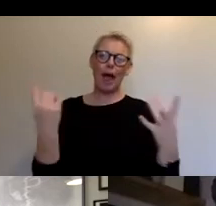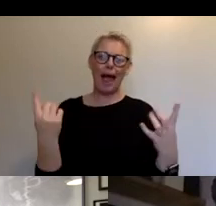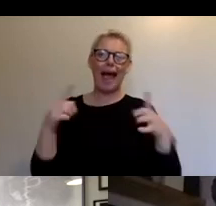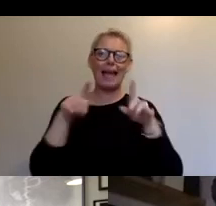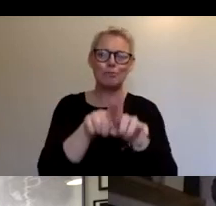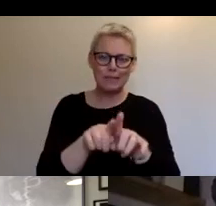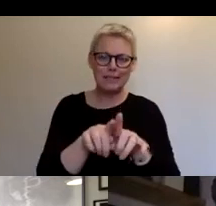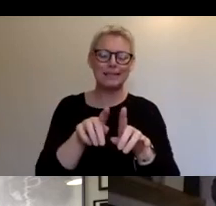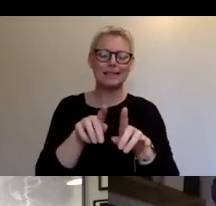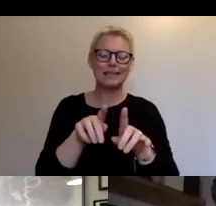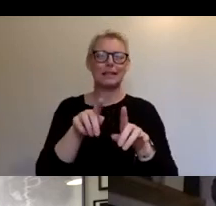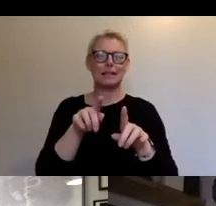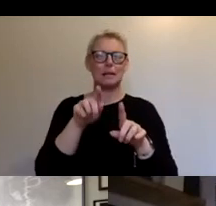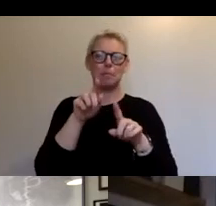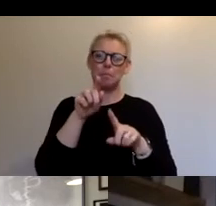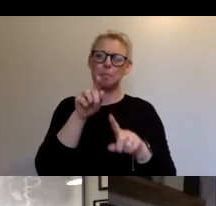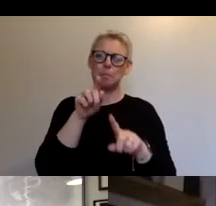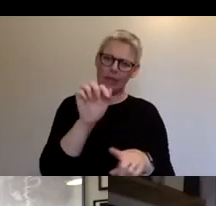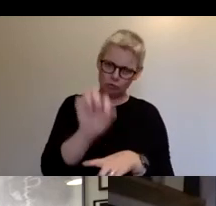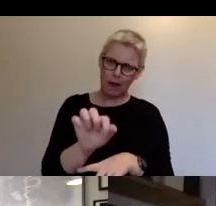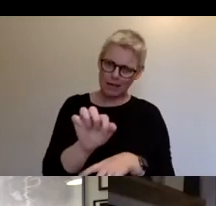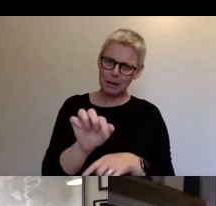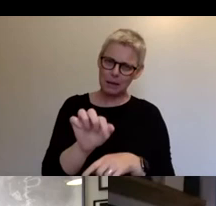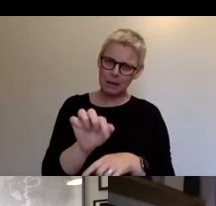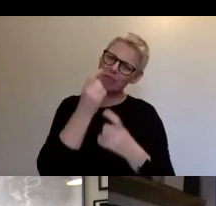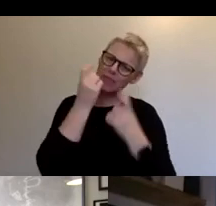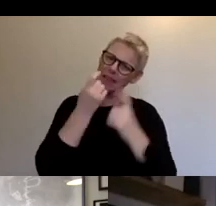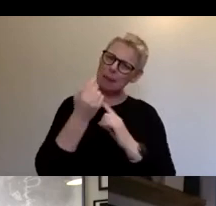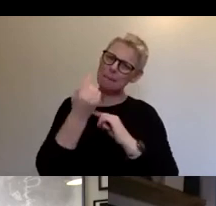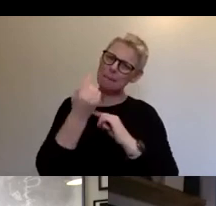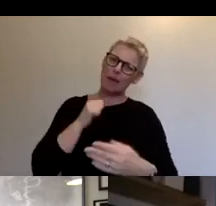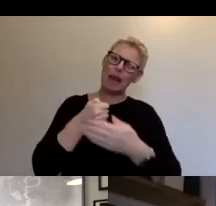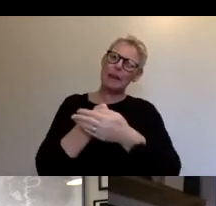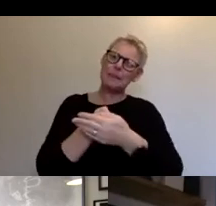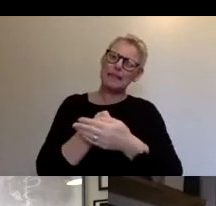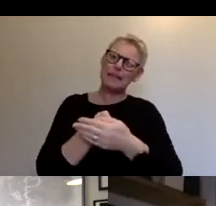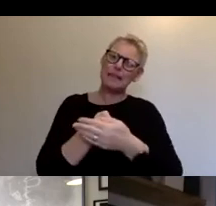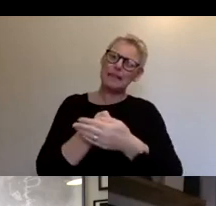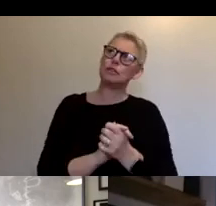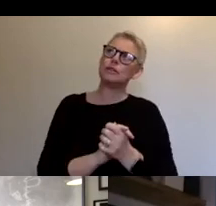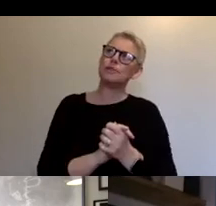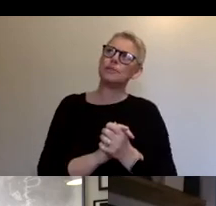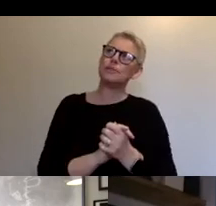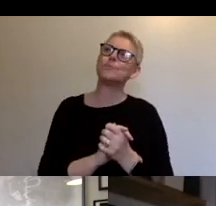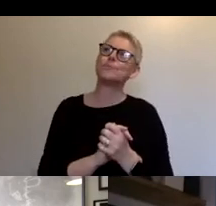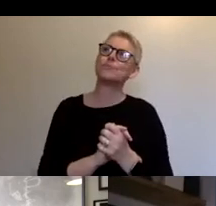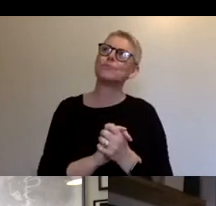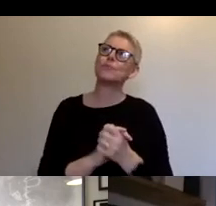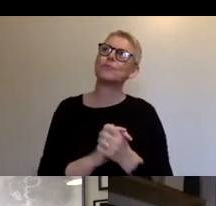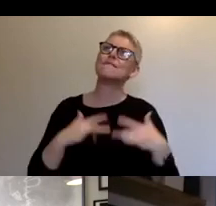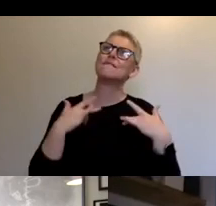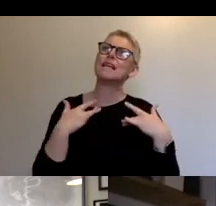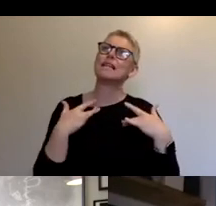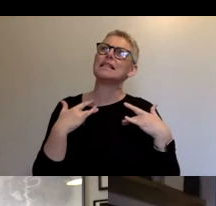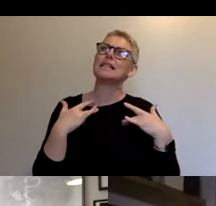the limitations? I mean, yeah, it's kind of messiness, isn't it? It's that kind of happenstance and being lost in a crowd that you